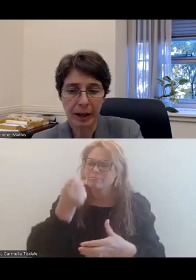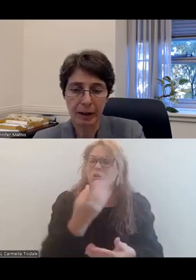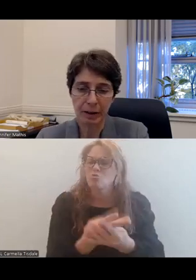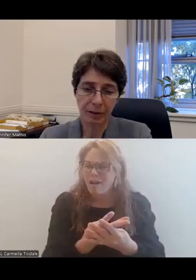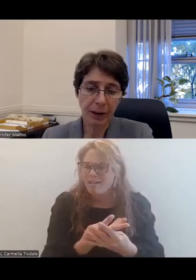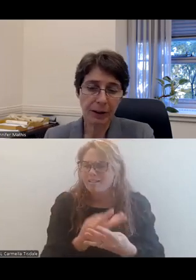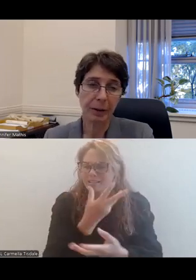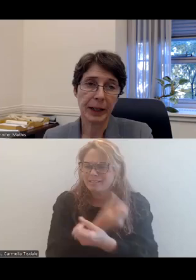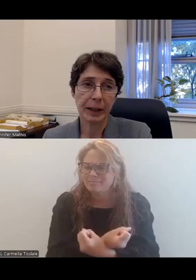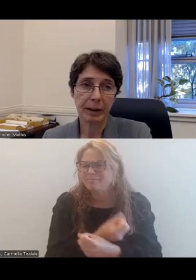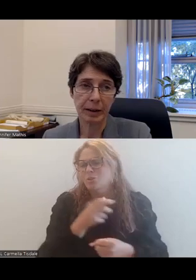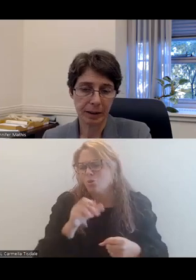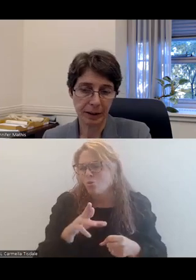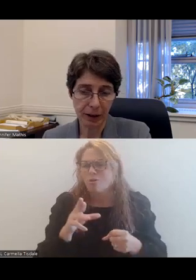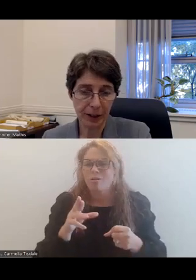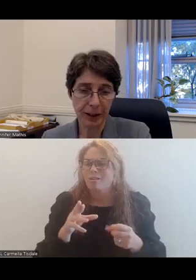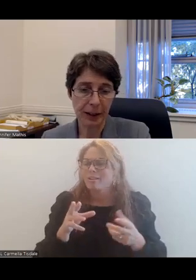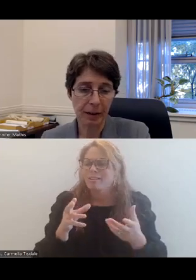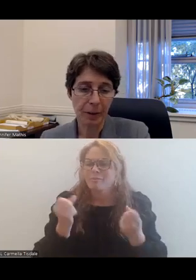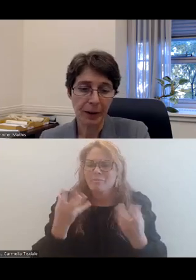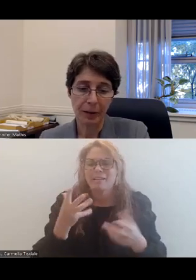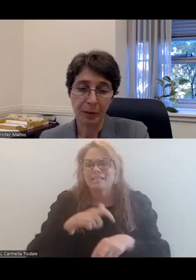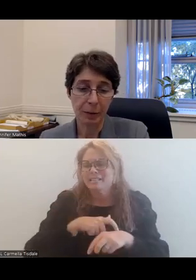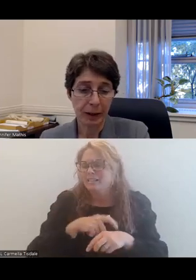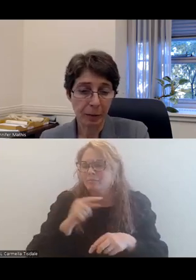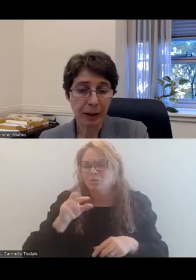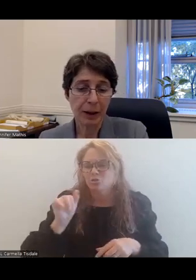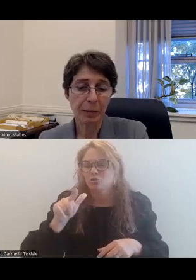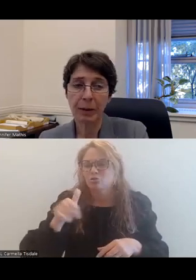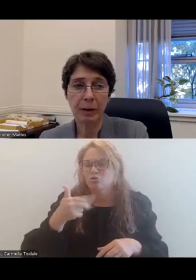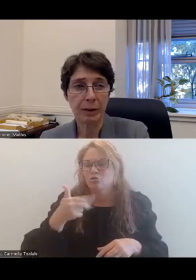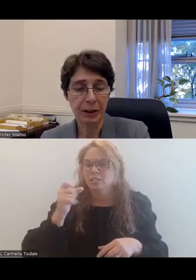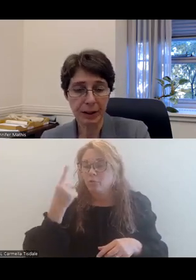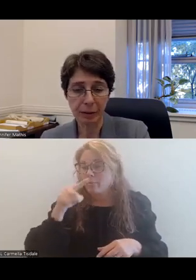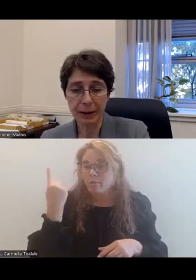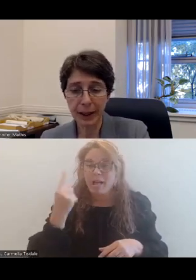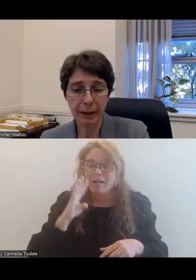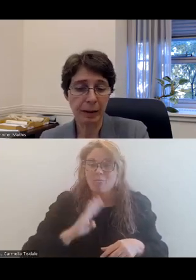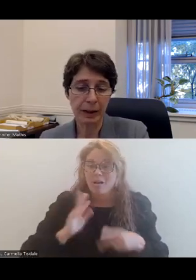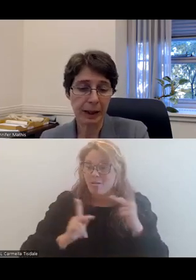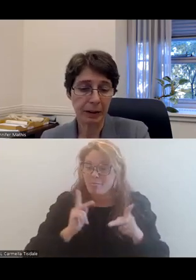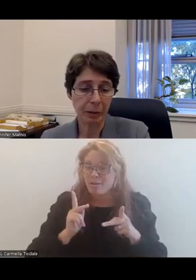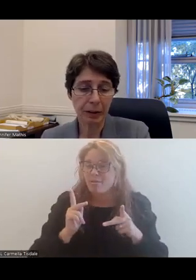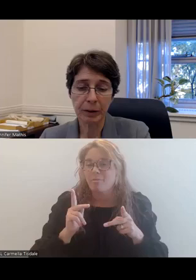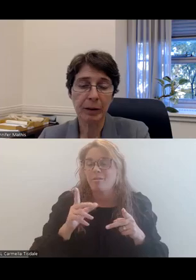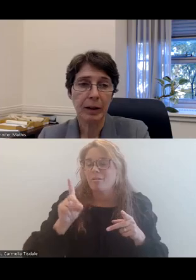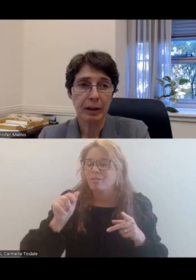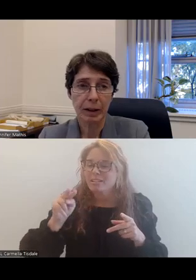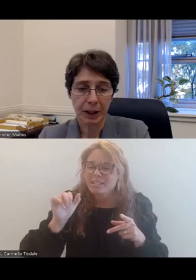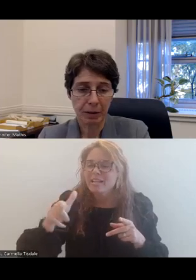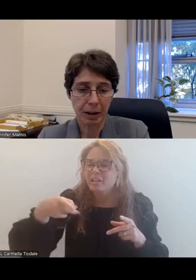and in far too many cases, in tragedy. For black and brown people, such as Deborah Danner and Daniel